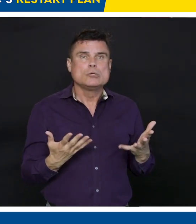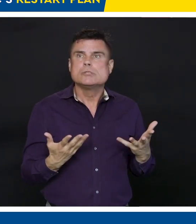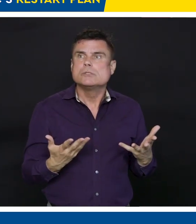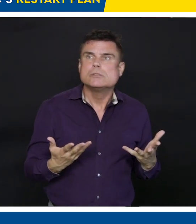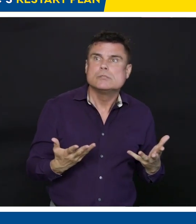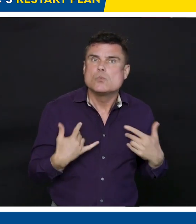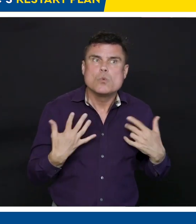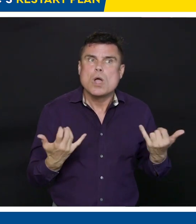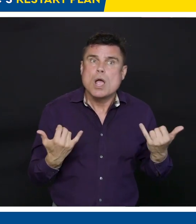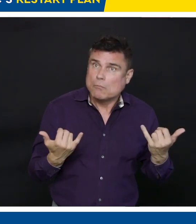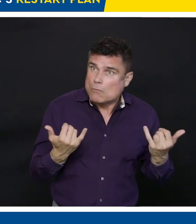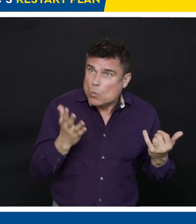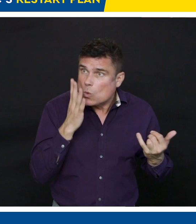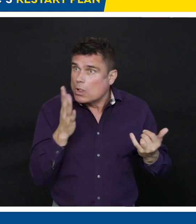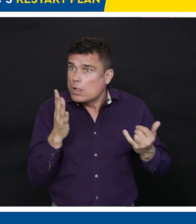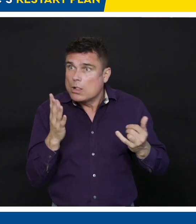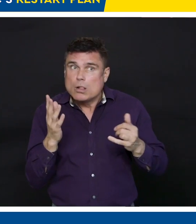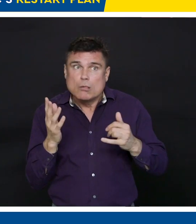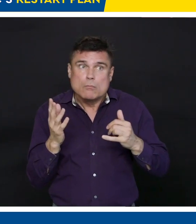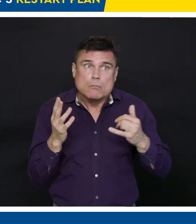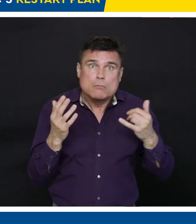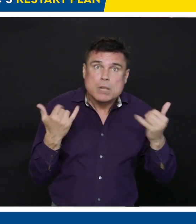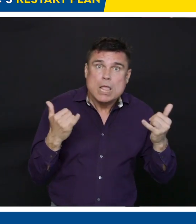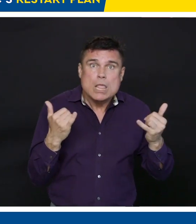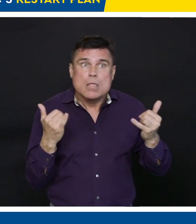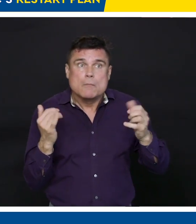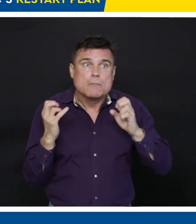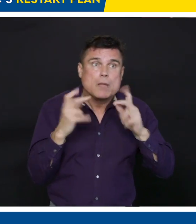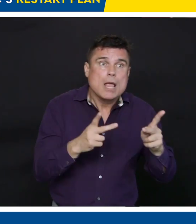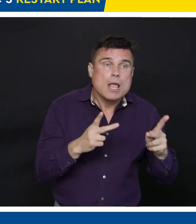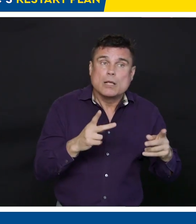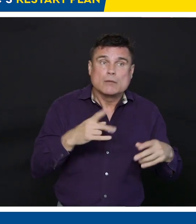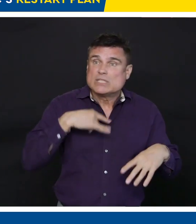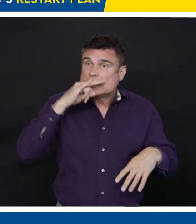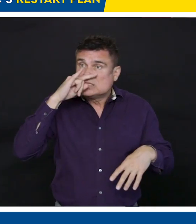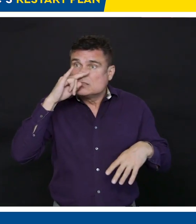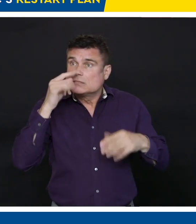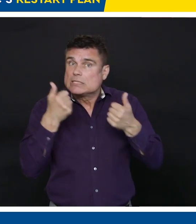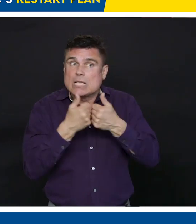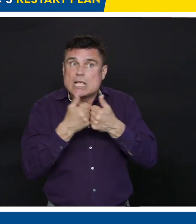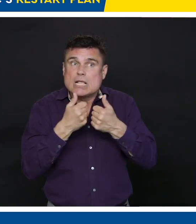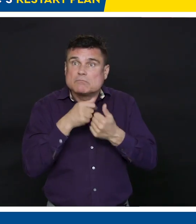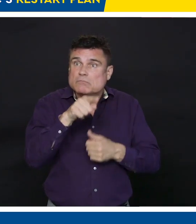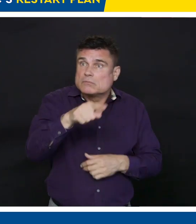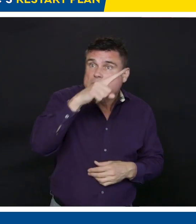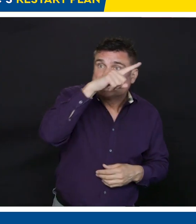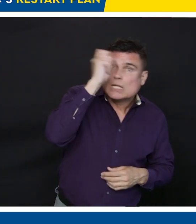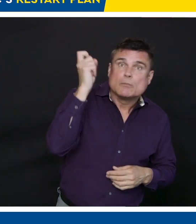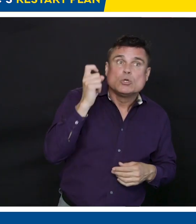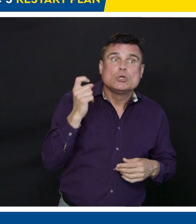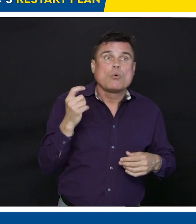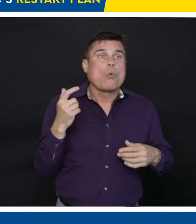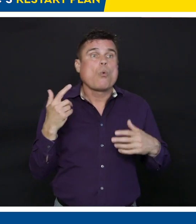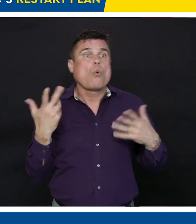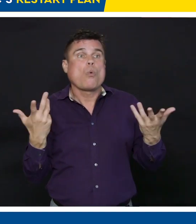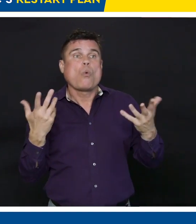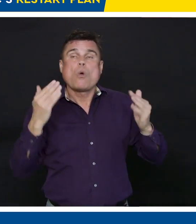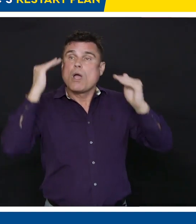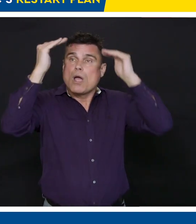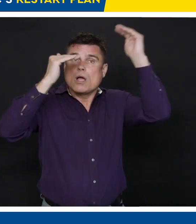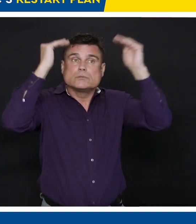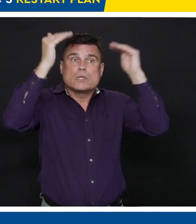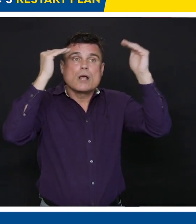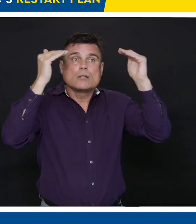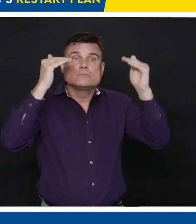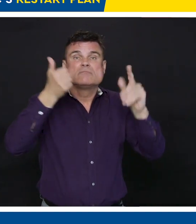here in British Columbia for kids or even rec league adults? Well, hockey and other sports, whether